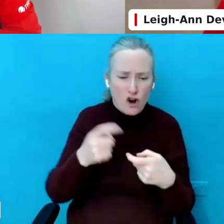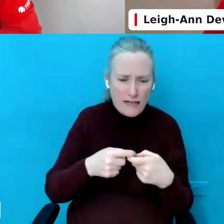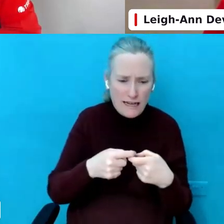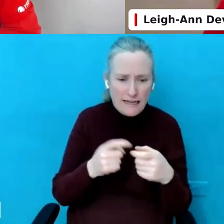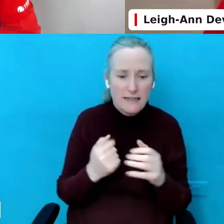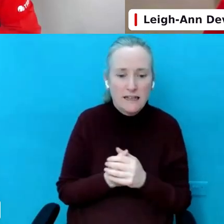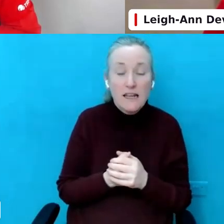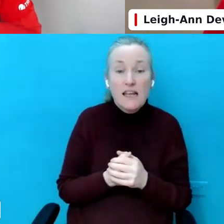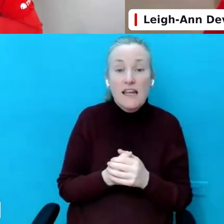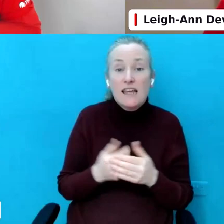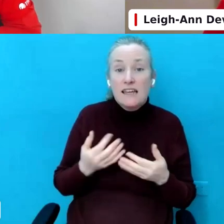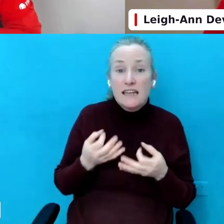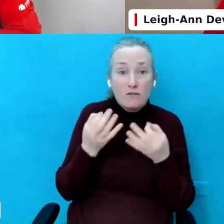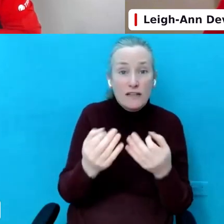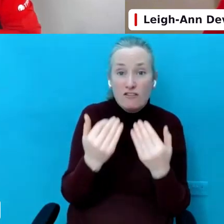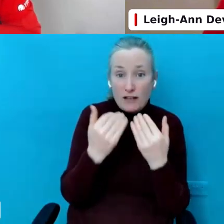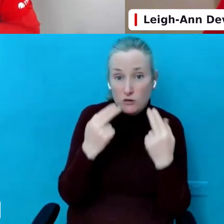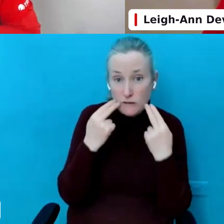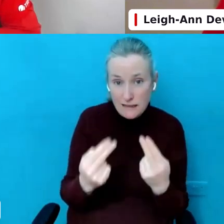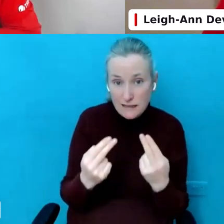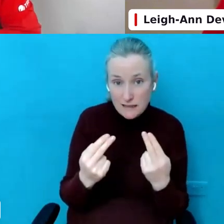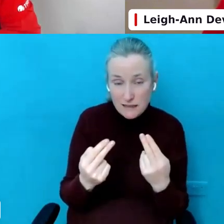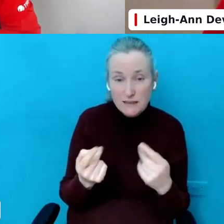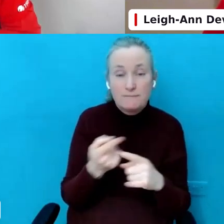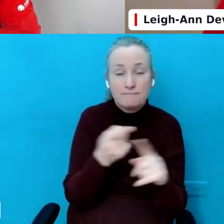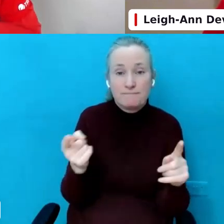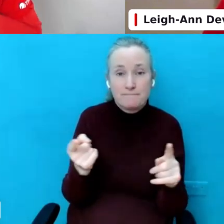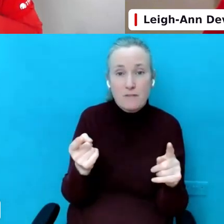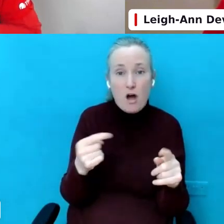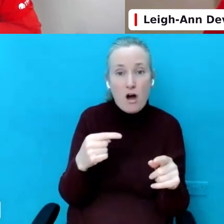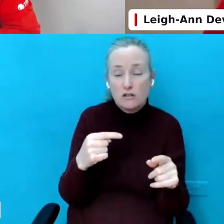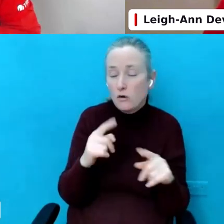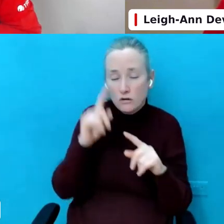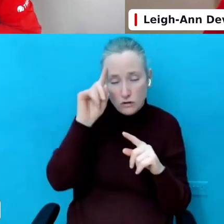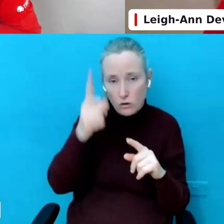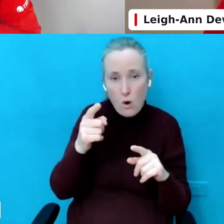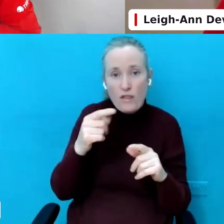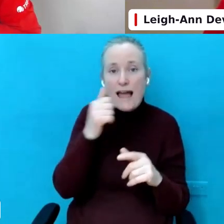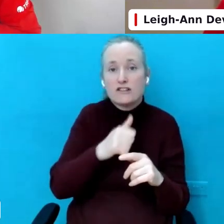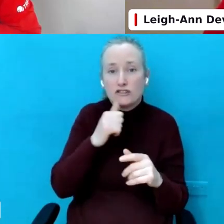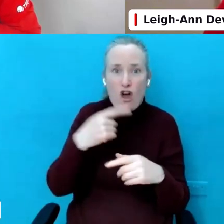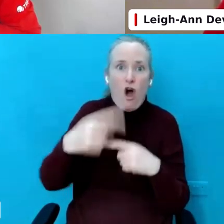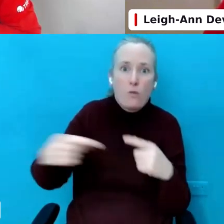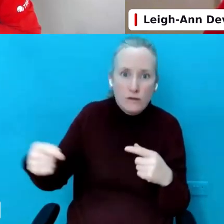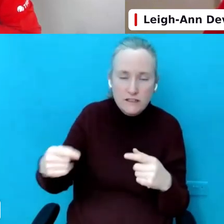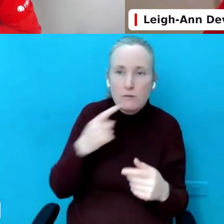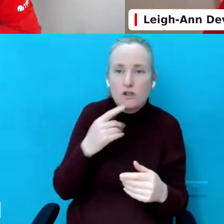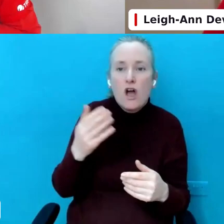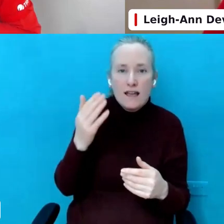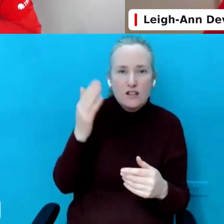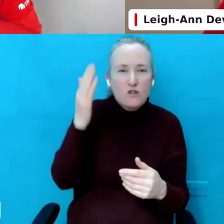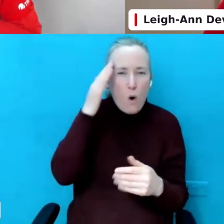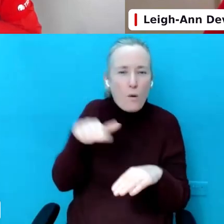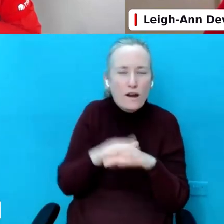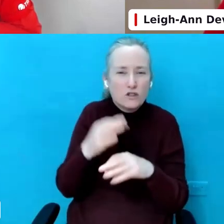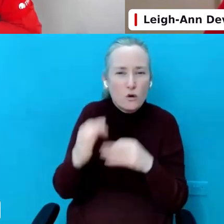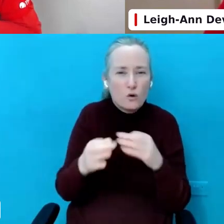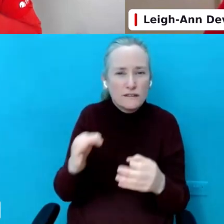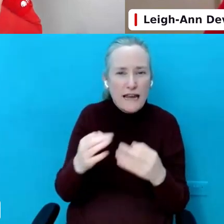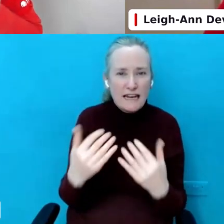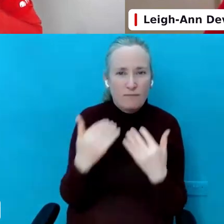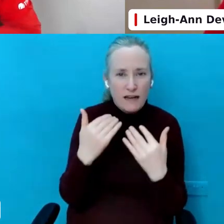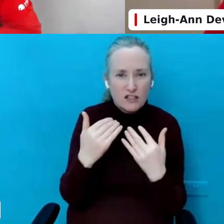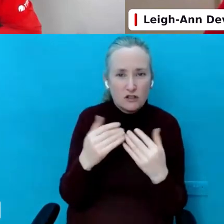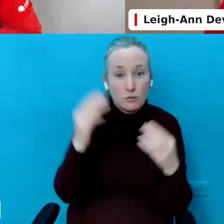information that you need. And you won't always know all the answers, but you know where to go to get the information to protect your